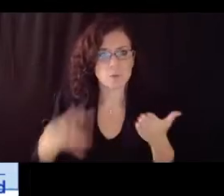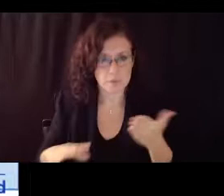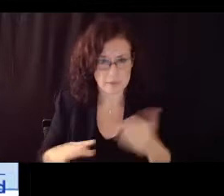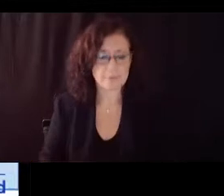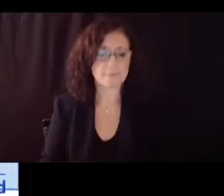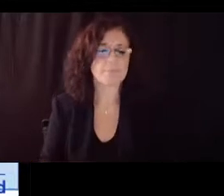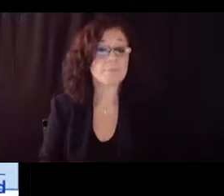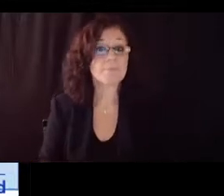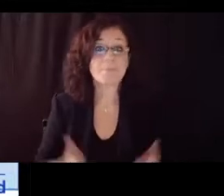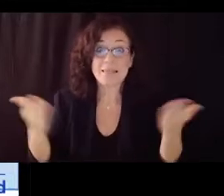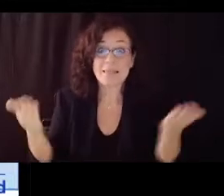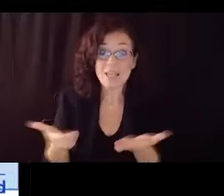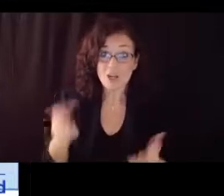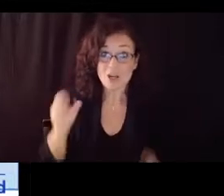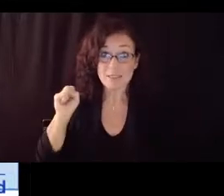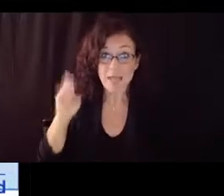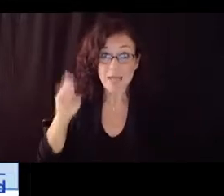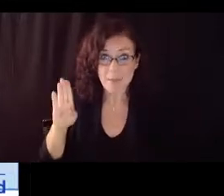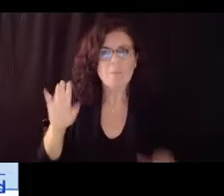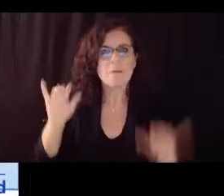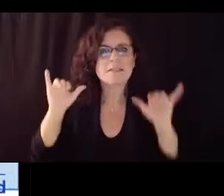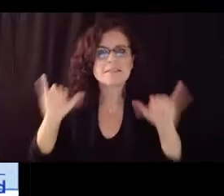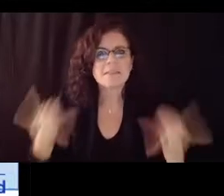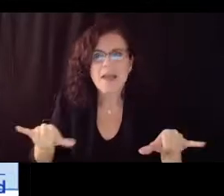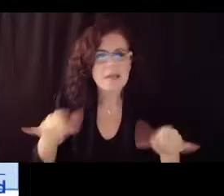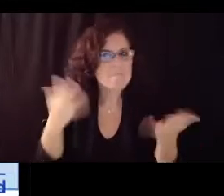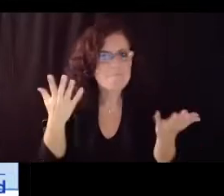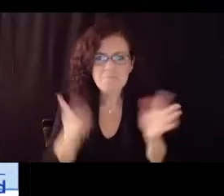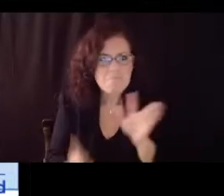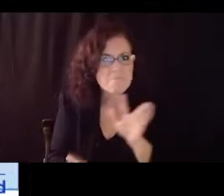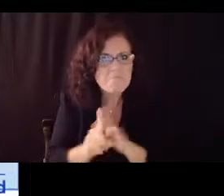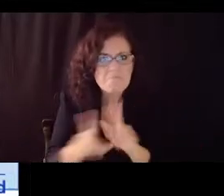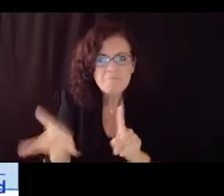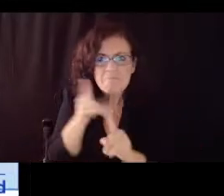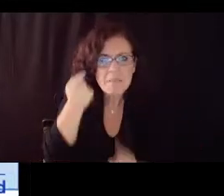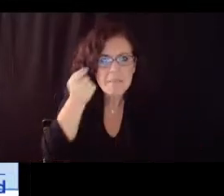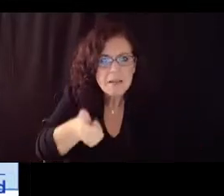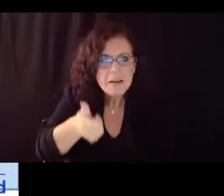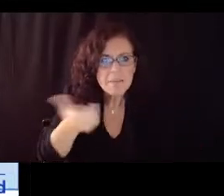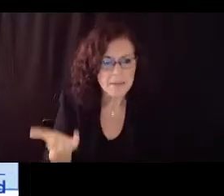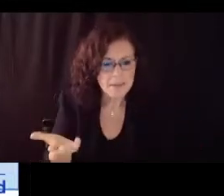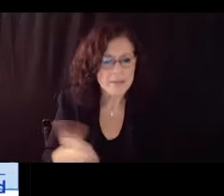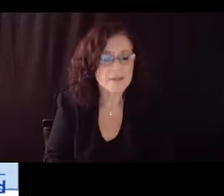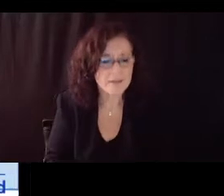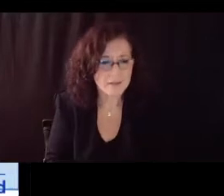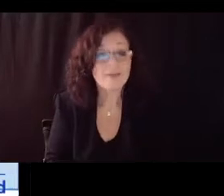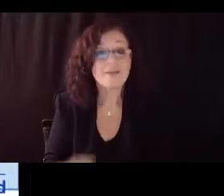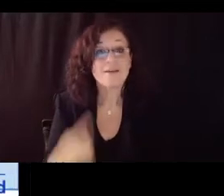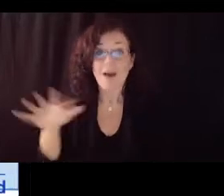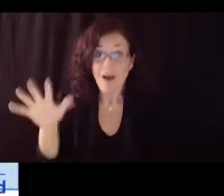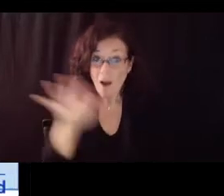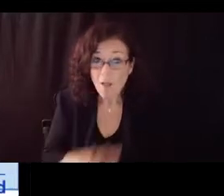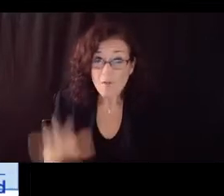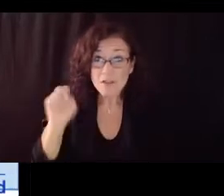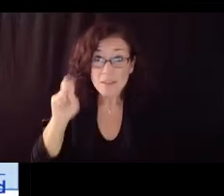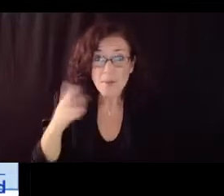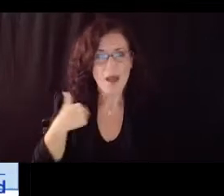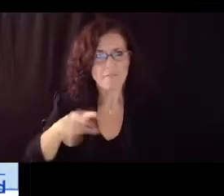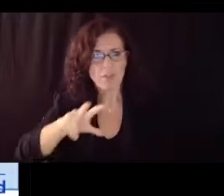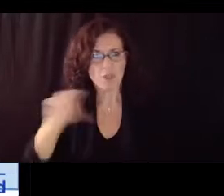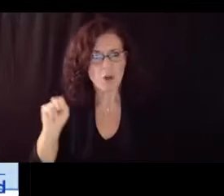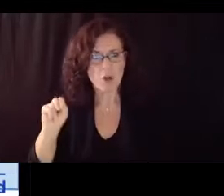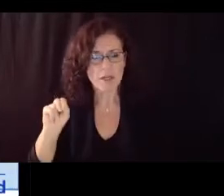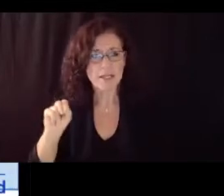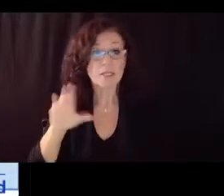Santa Barbara County we have seen the same thing we have over 30 schools or school districts that opened under an